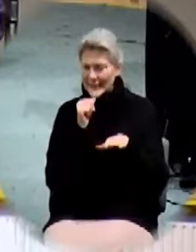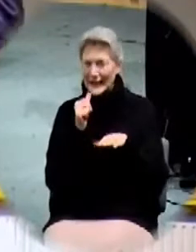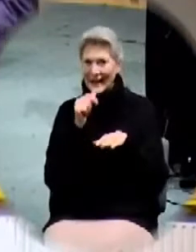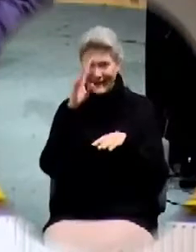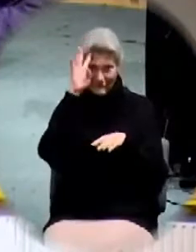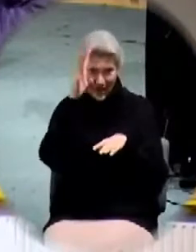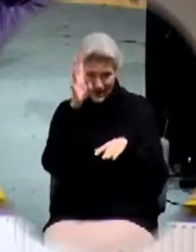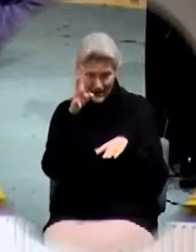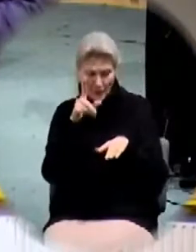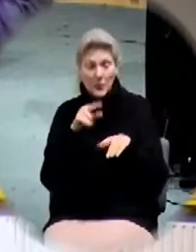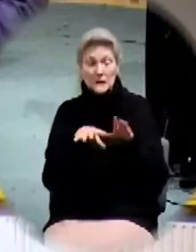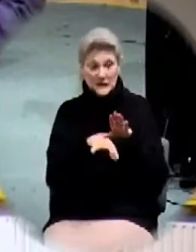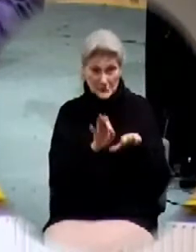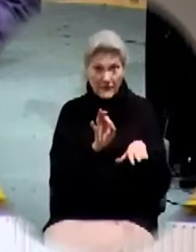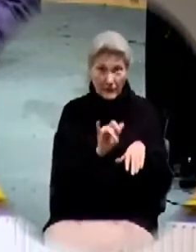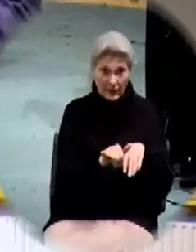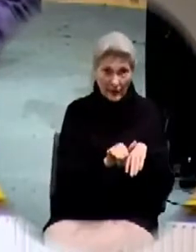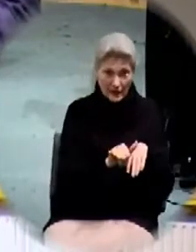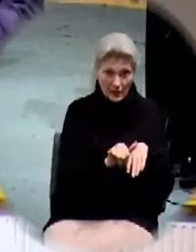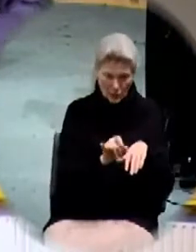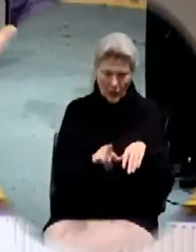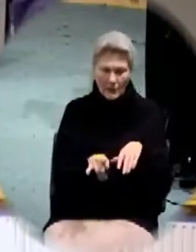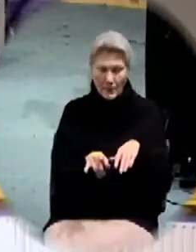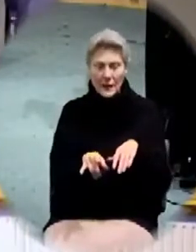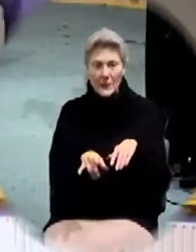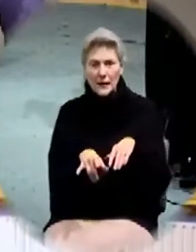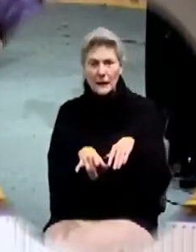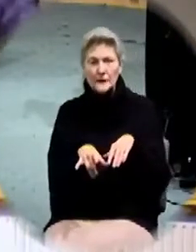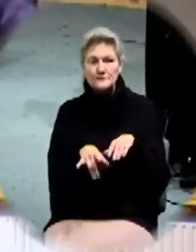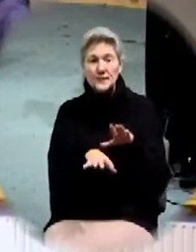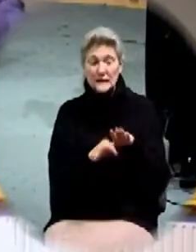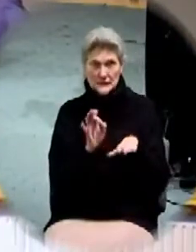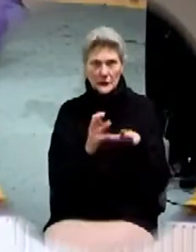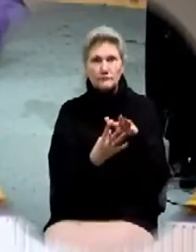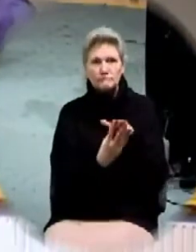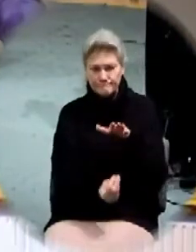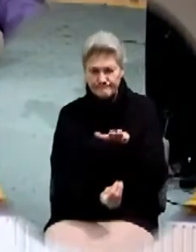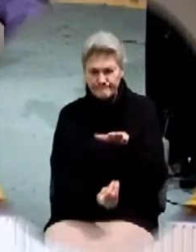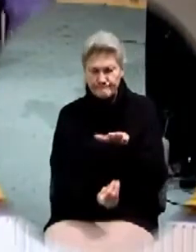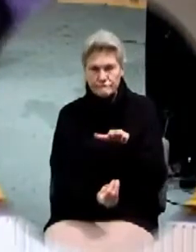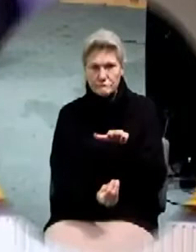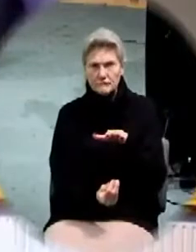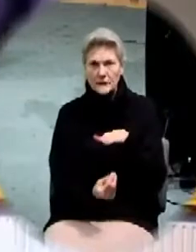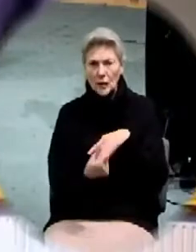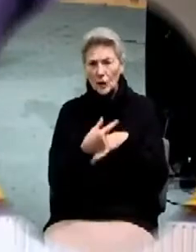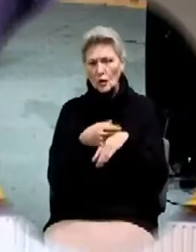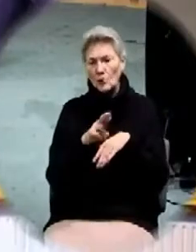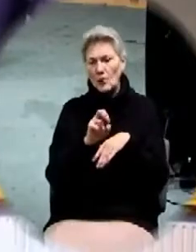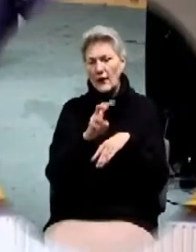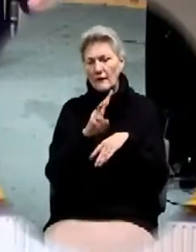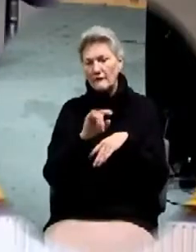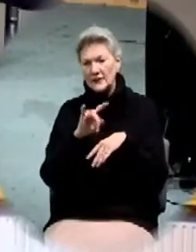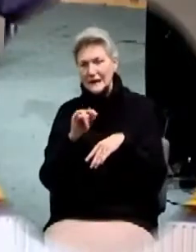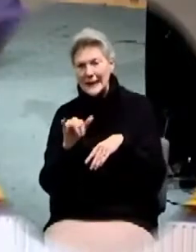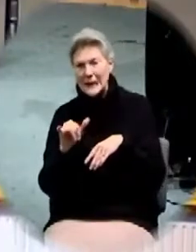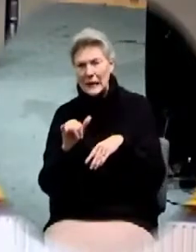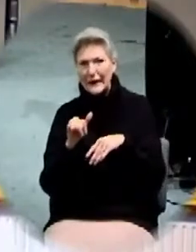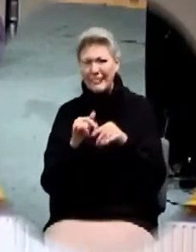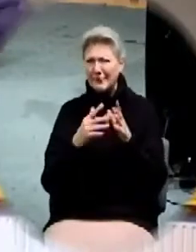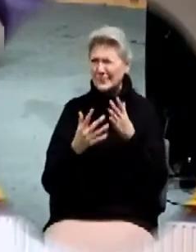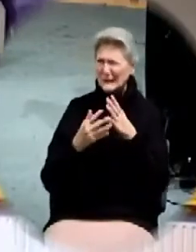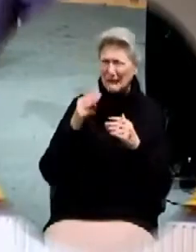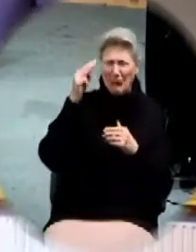long time. God sort of instituted that. And there is a sort of a, I don't know what you call it, a myth,